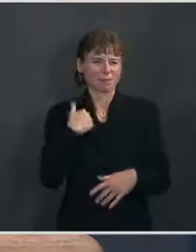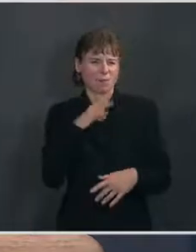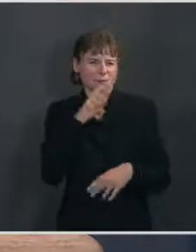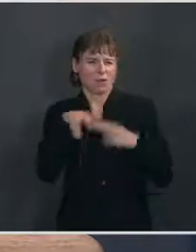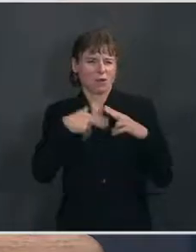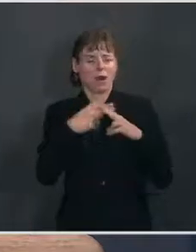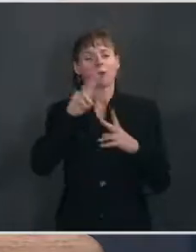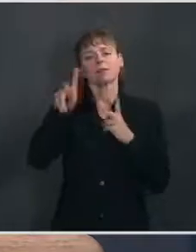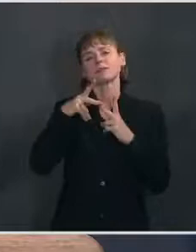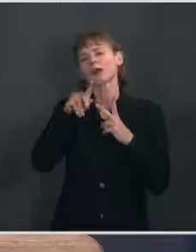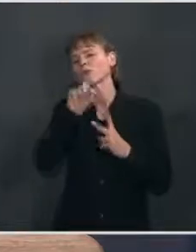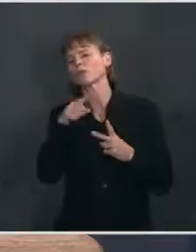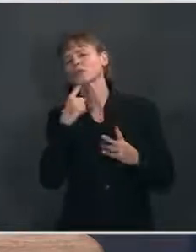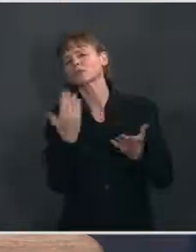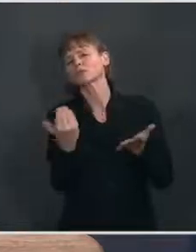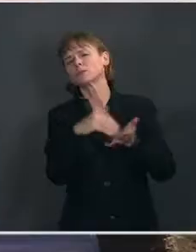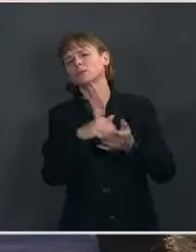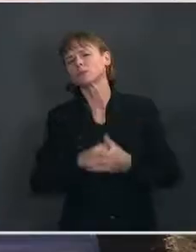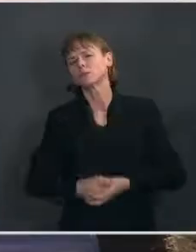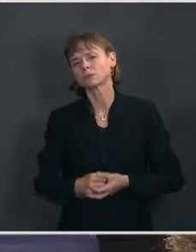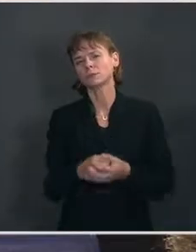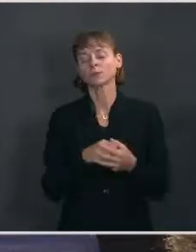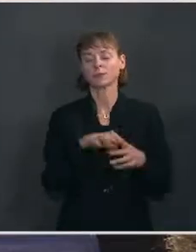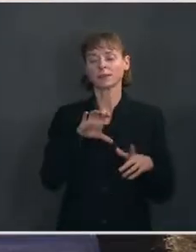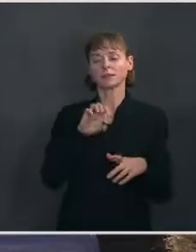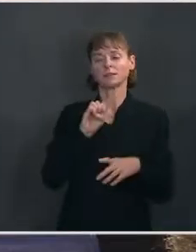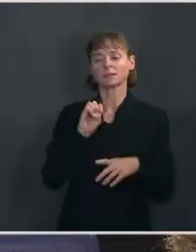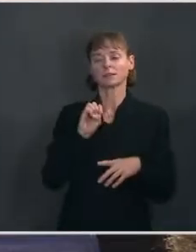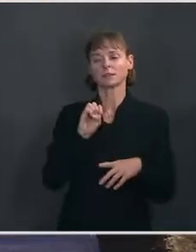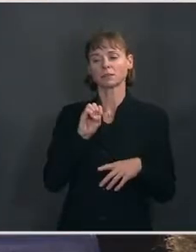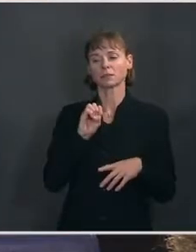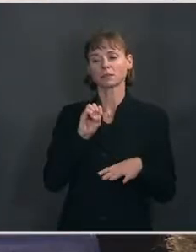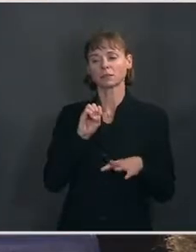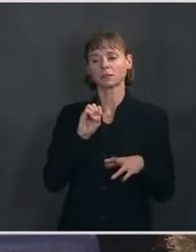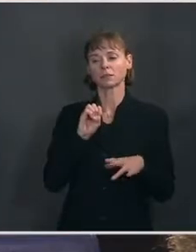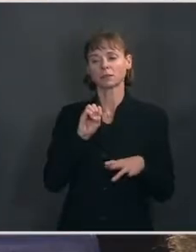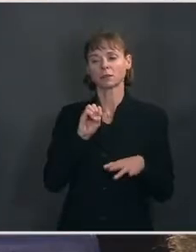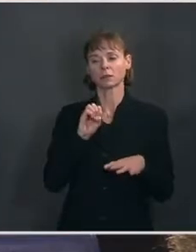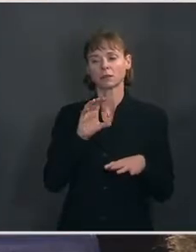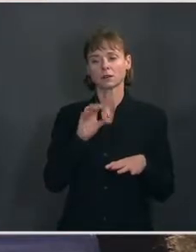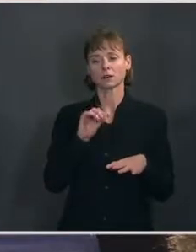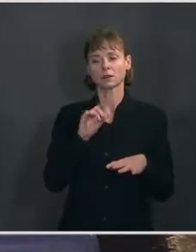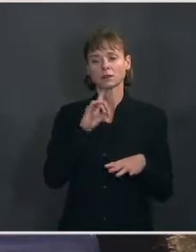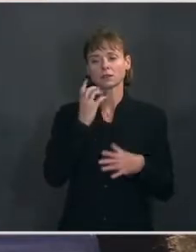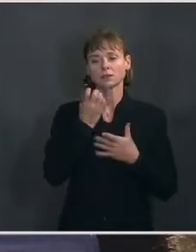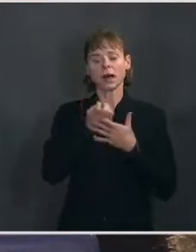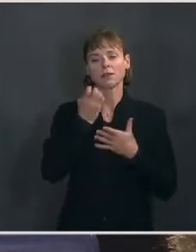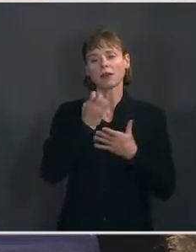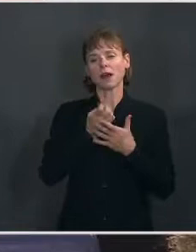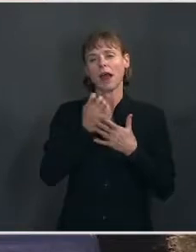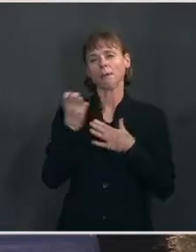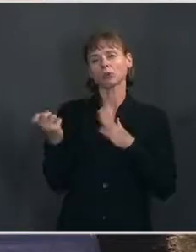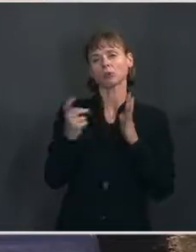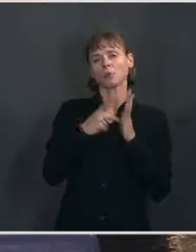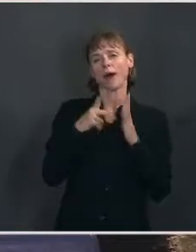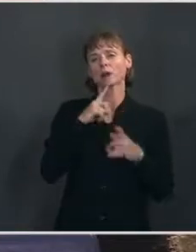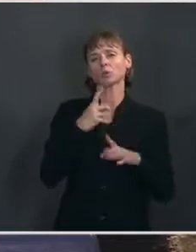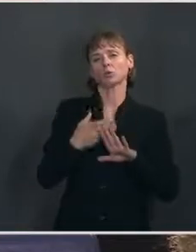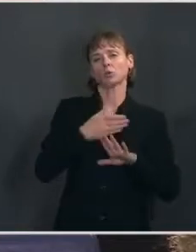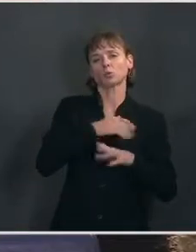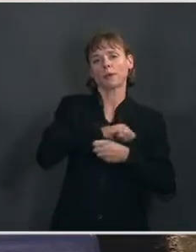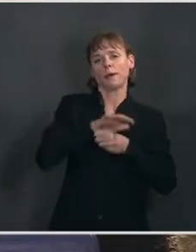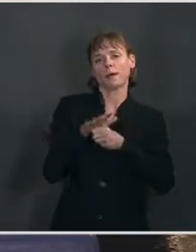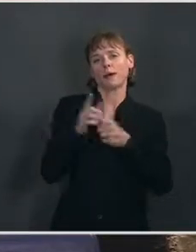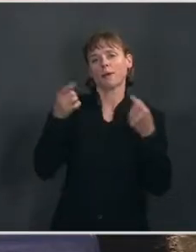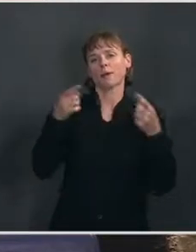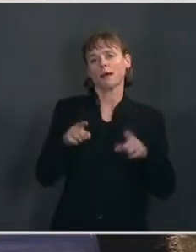sorry, can you create the second question one more The CBO, their projection this morning that the economy is going to return to pre-pandemic size by the middle of